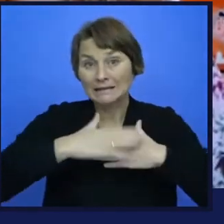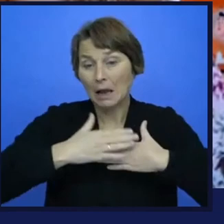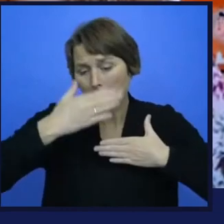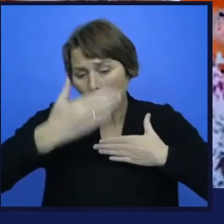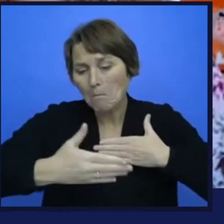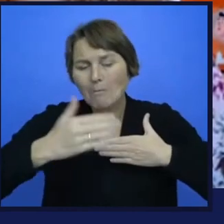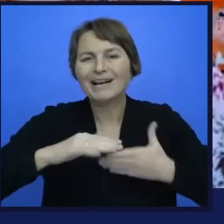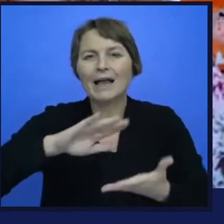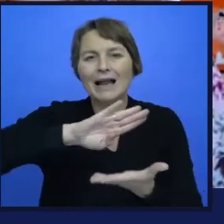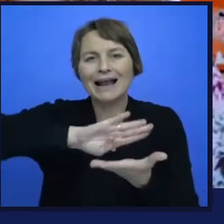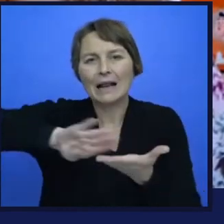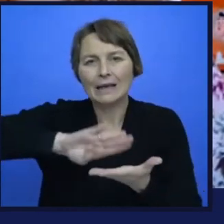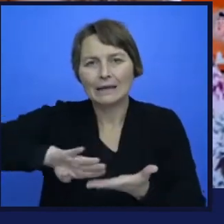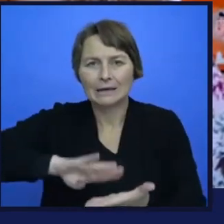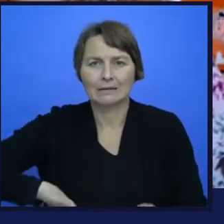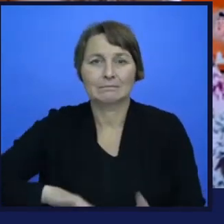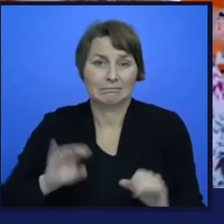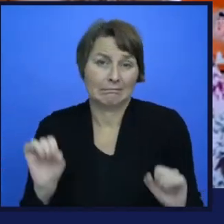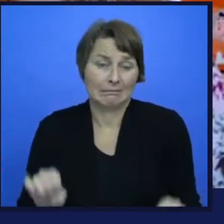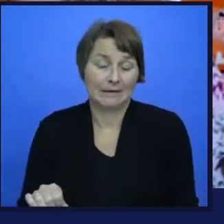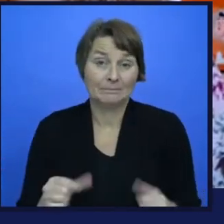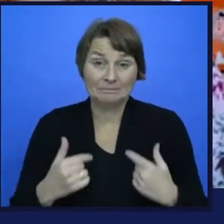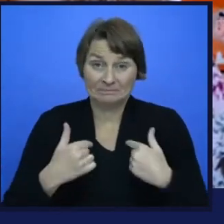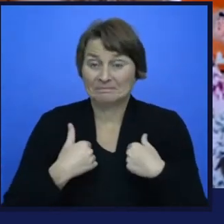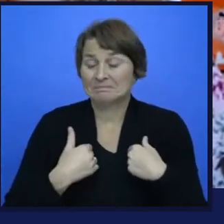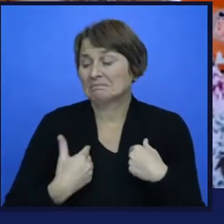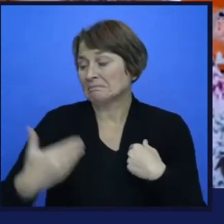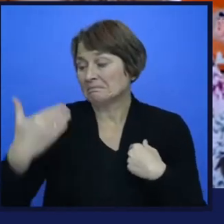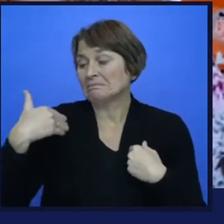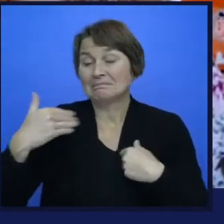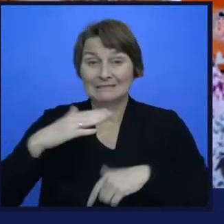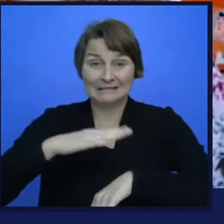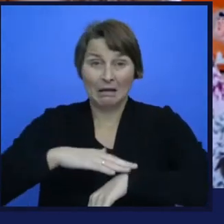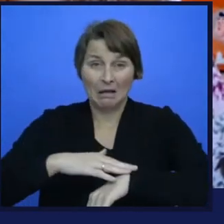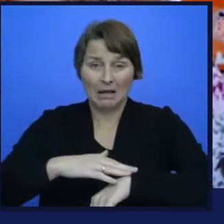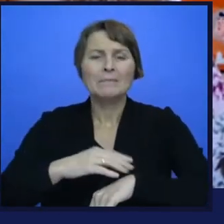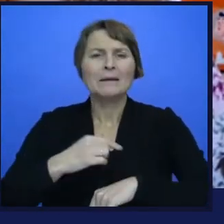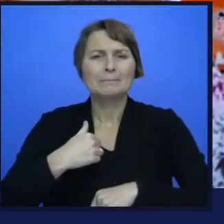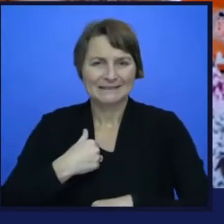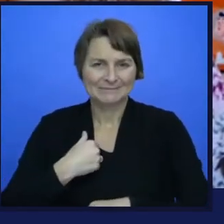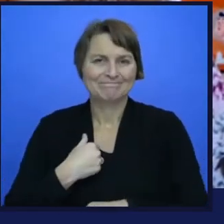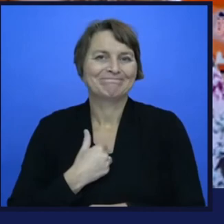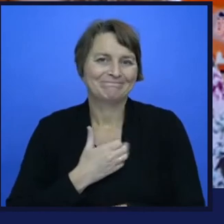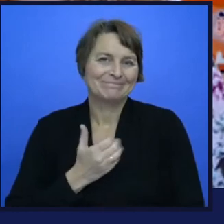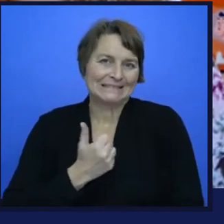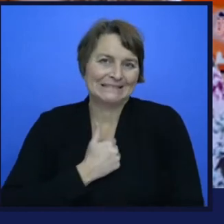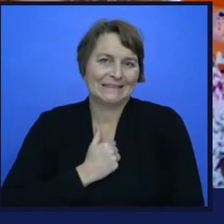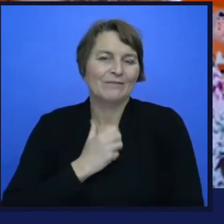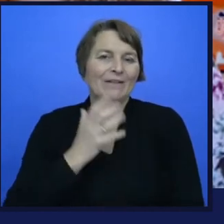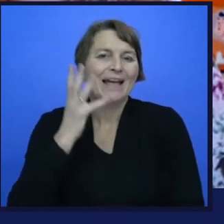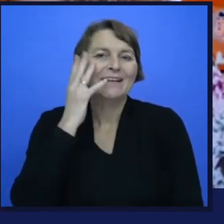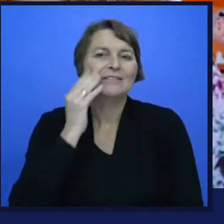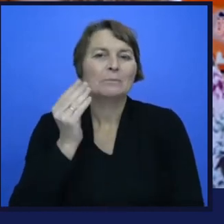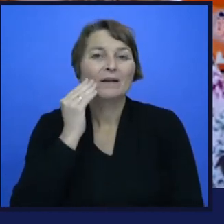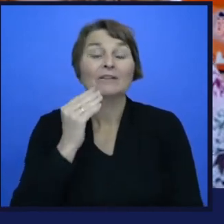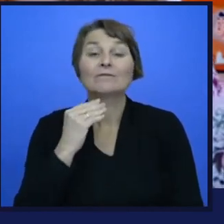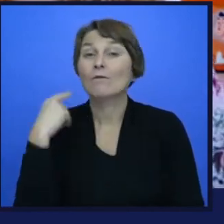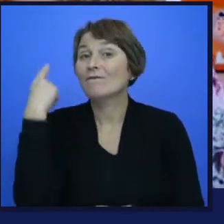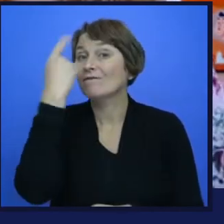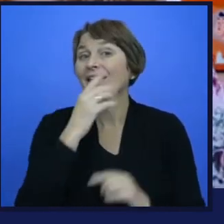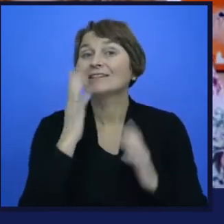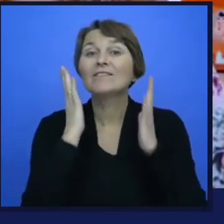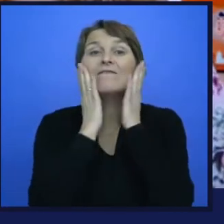briefly, I have made an experience some time ago in skin condition detection. So recognizing